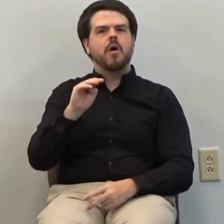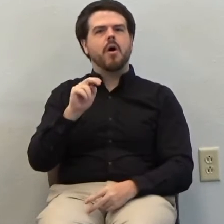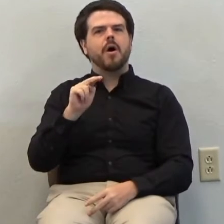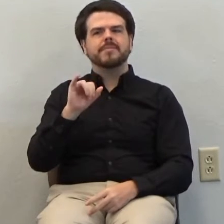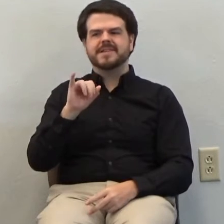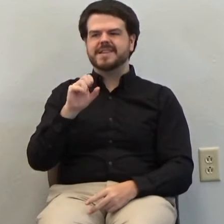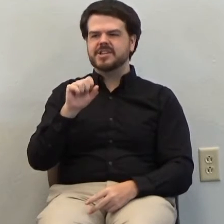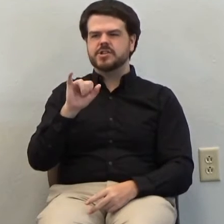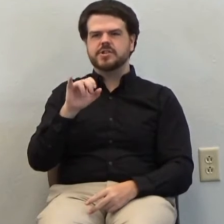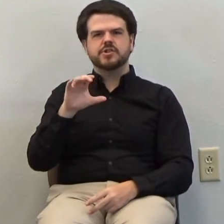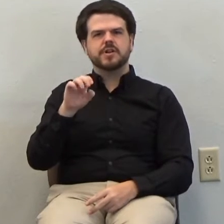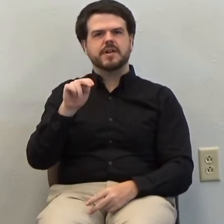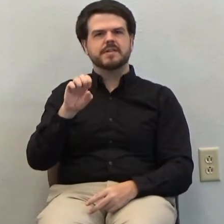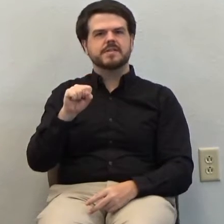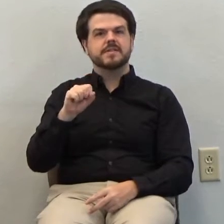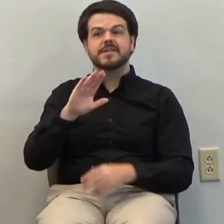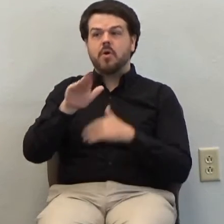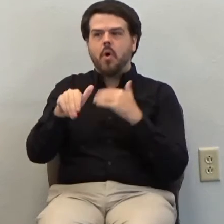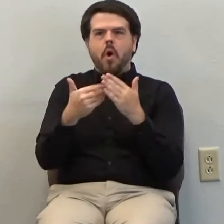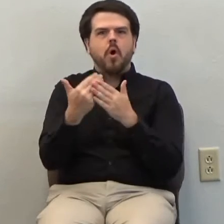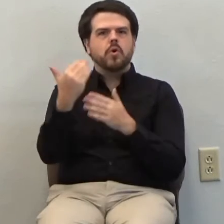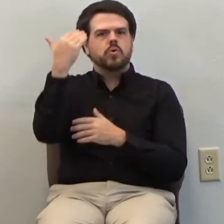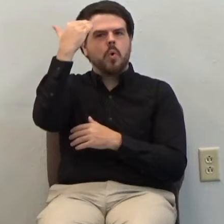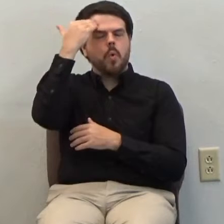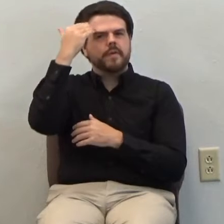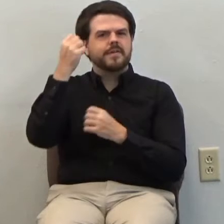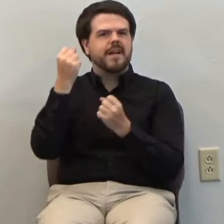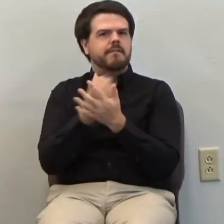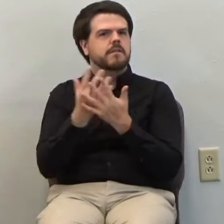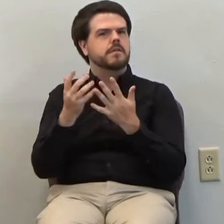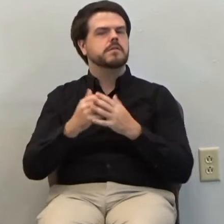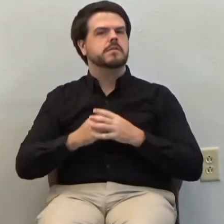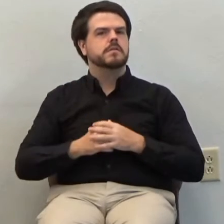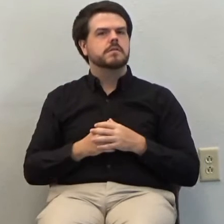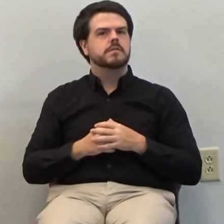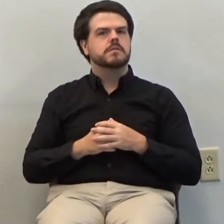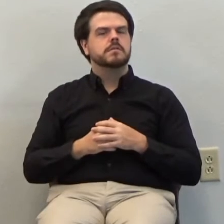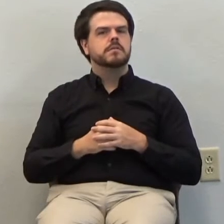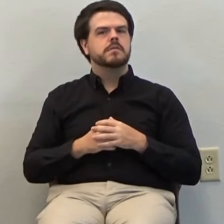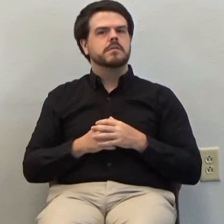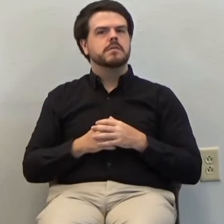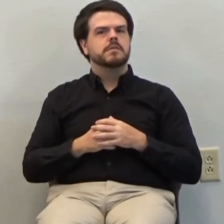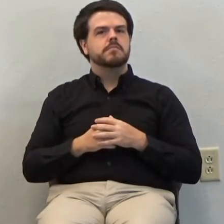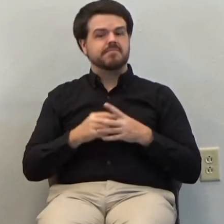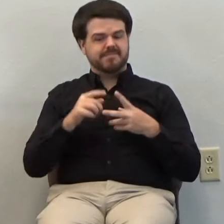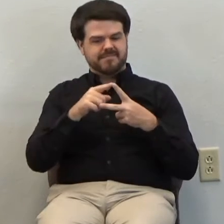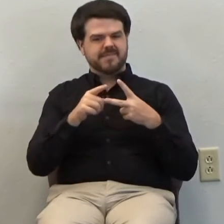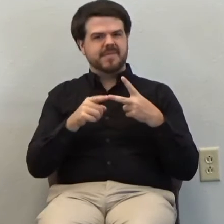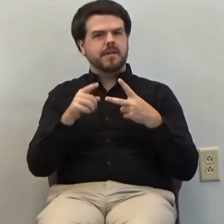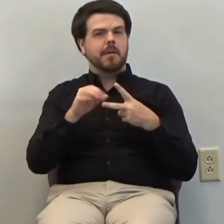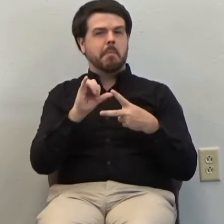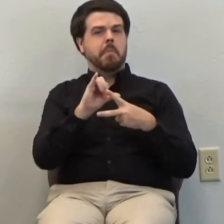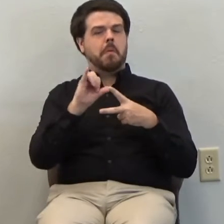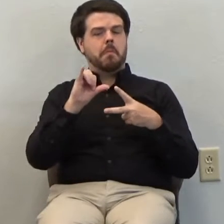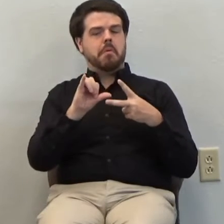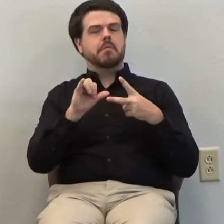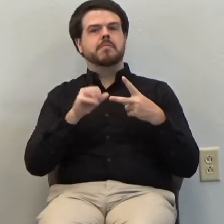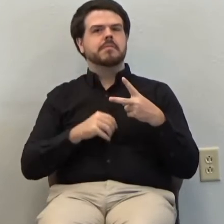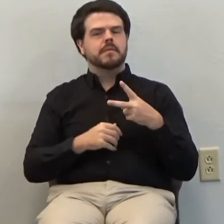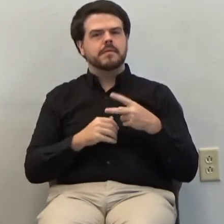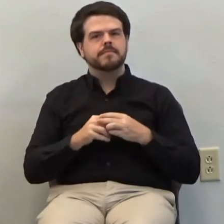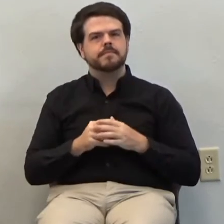-knowingness, if you'll permit me to use those terms. Both of which, omniscience and